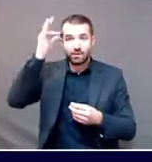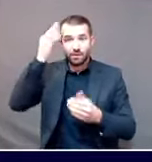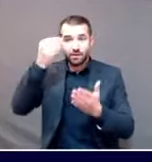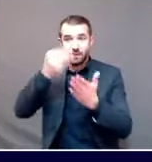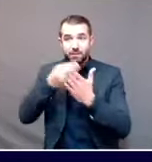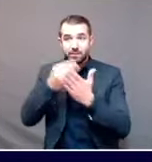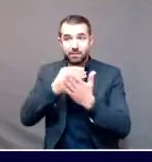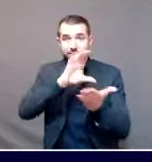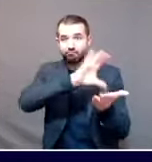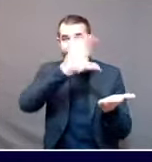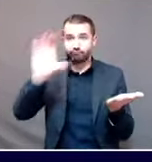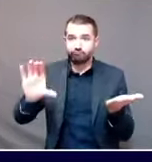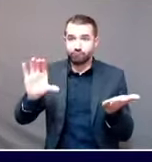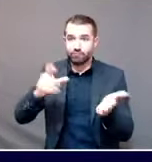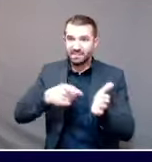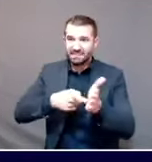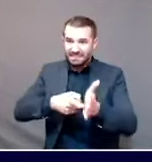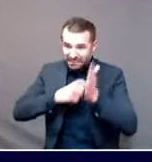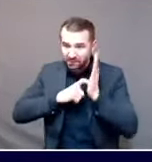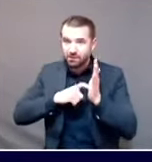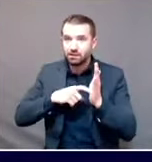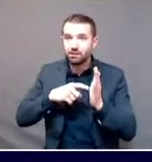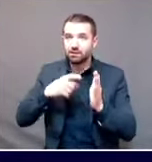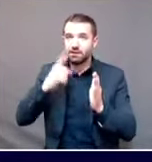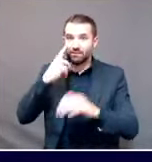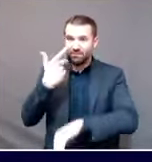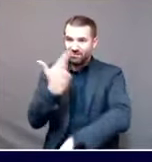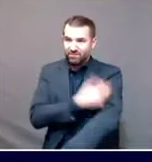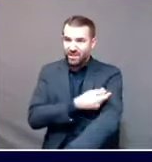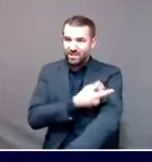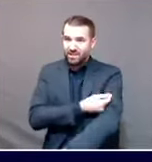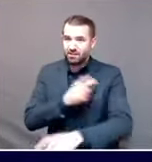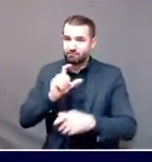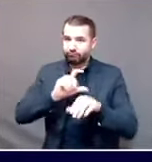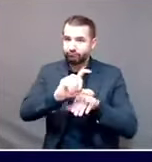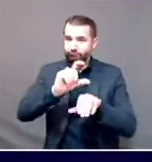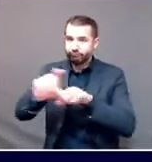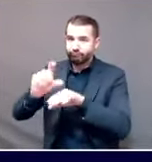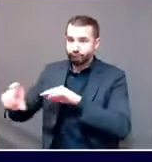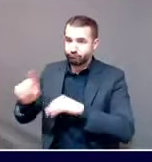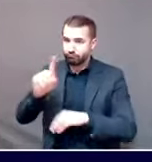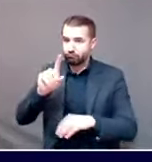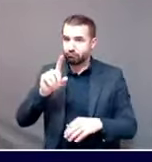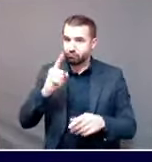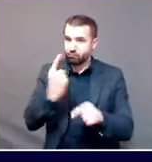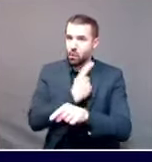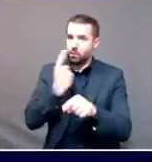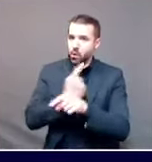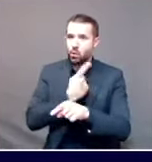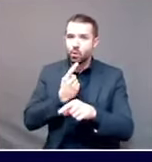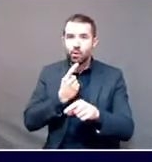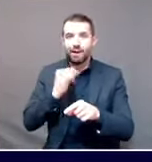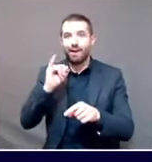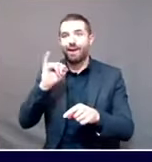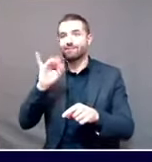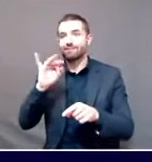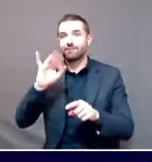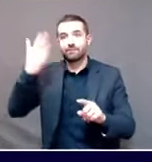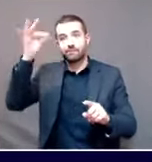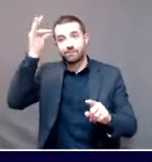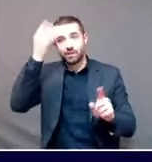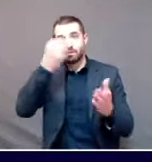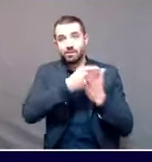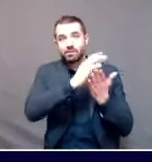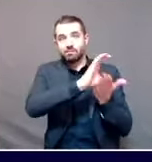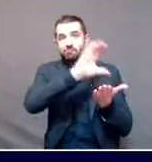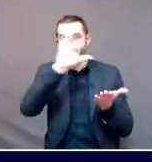vaccine. What happens if it doesn't come or at least not in time for distribution to begin? I'll start that